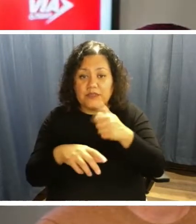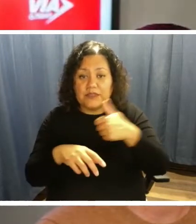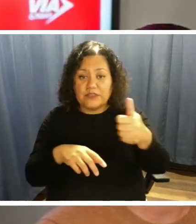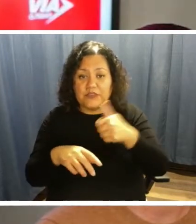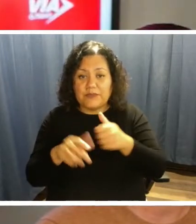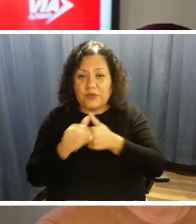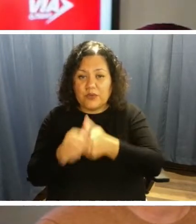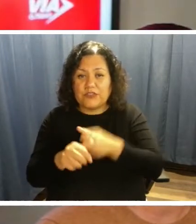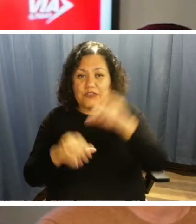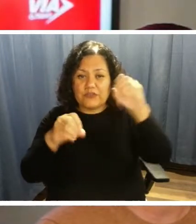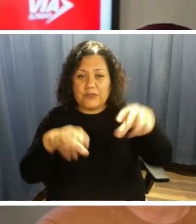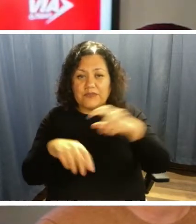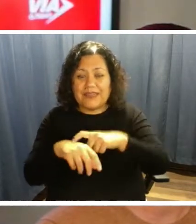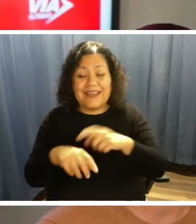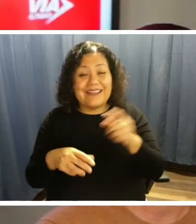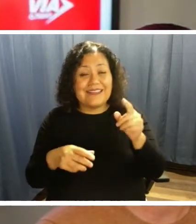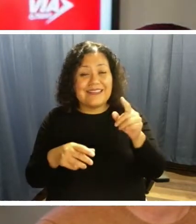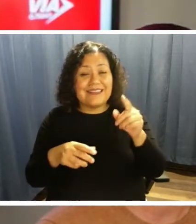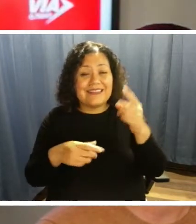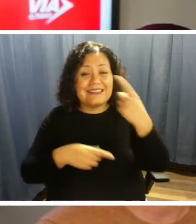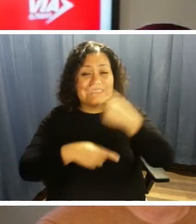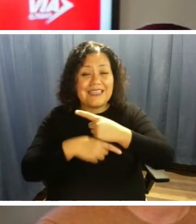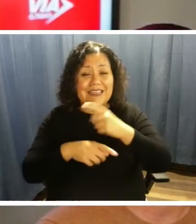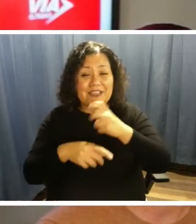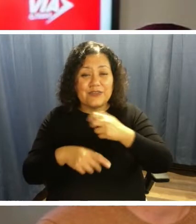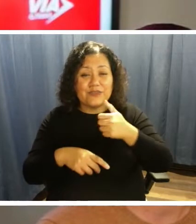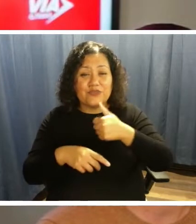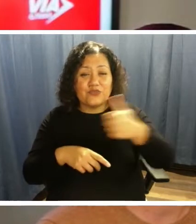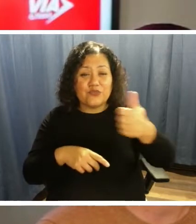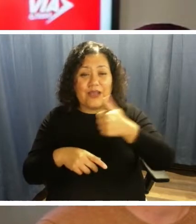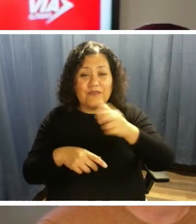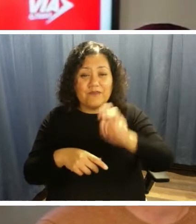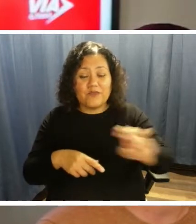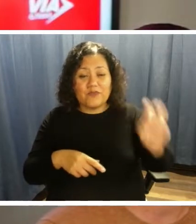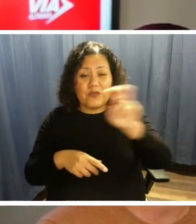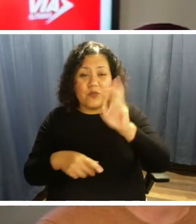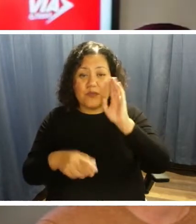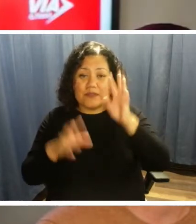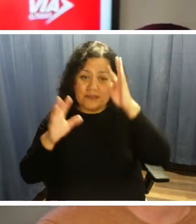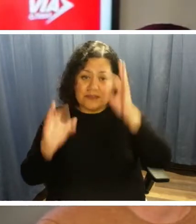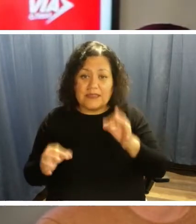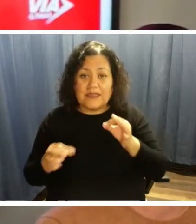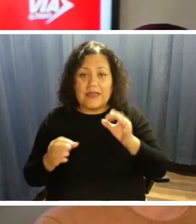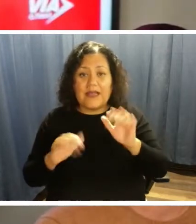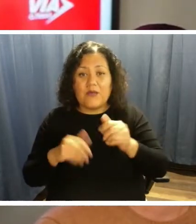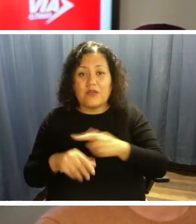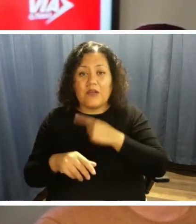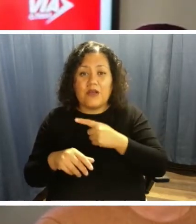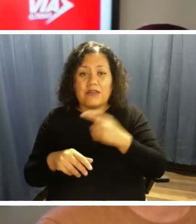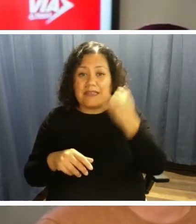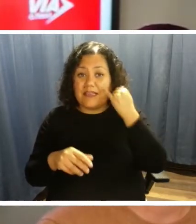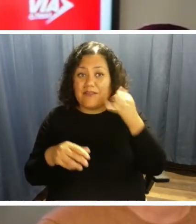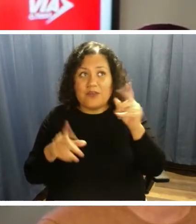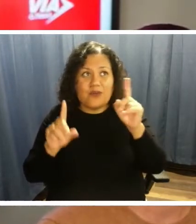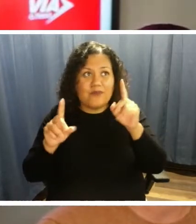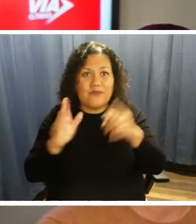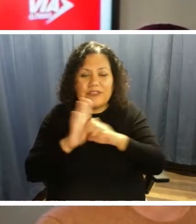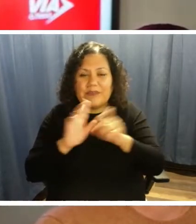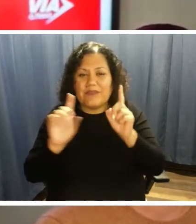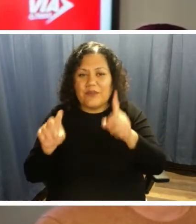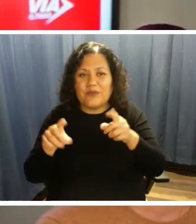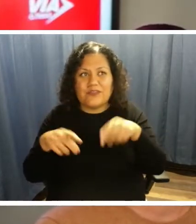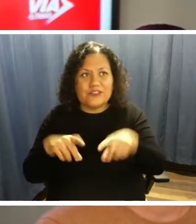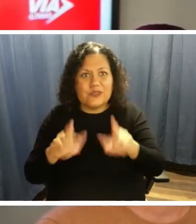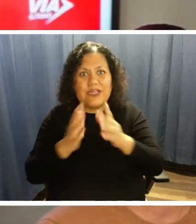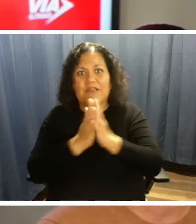of day you travel will determine the length of time it takes to travel to your destination. So if you're going during, you know, rush hour traffic time,